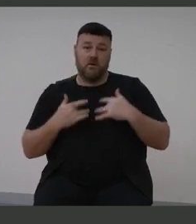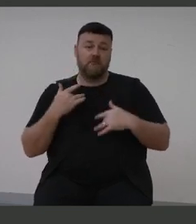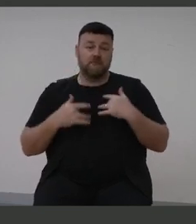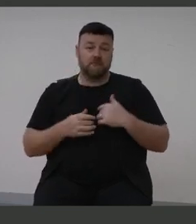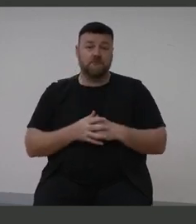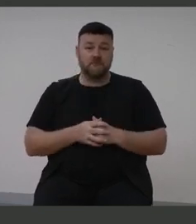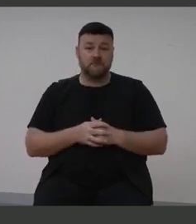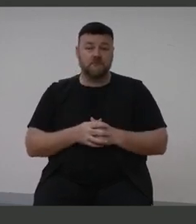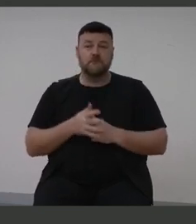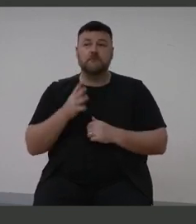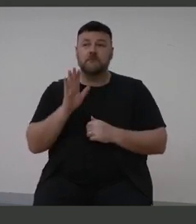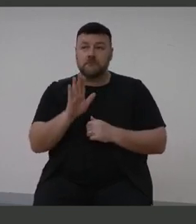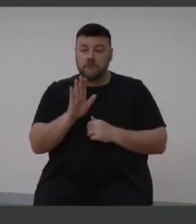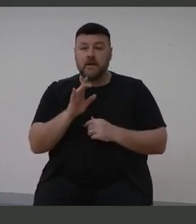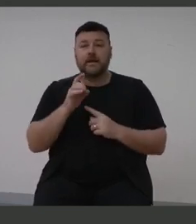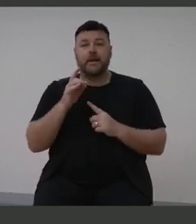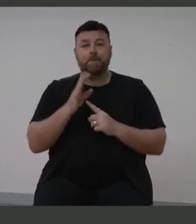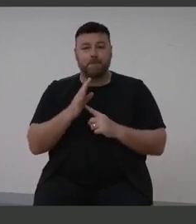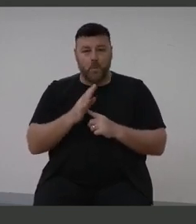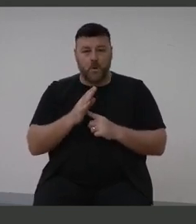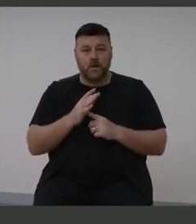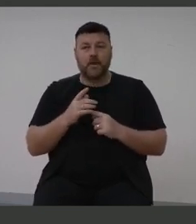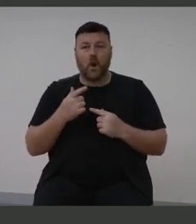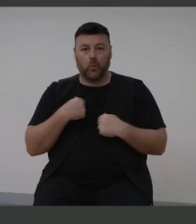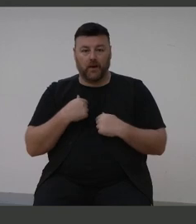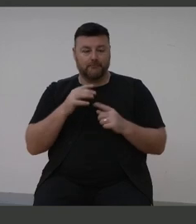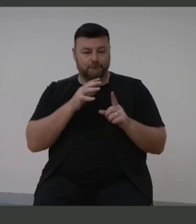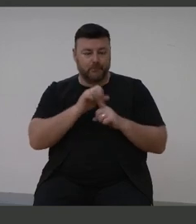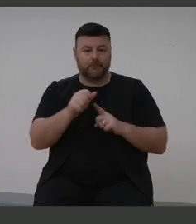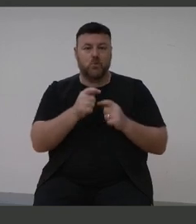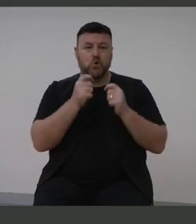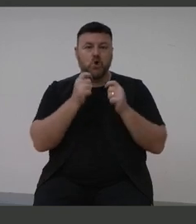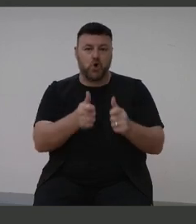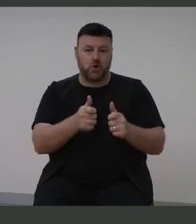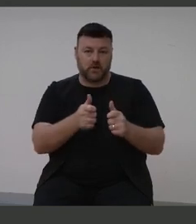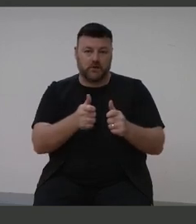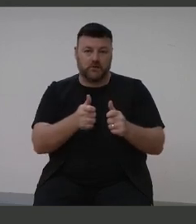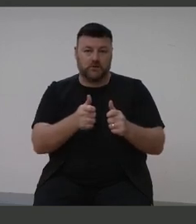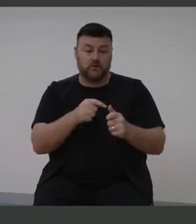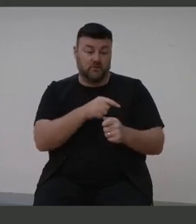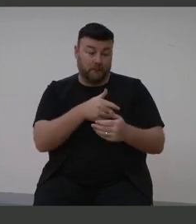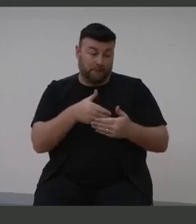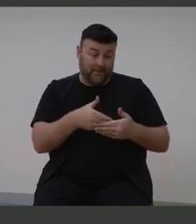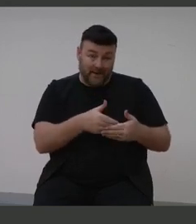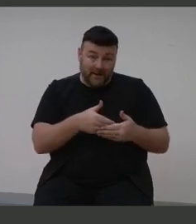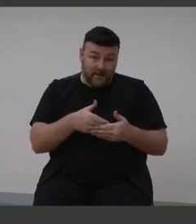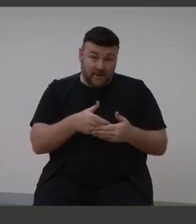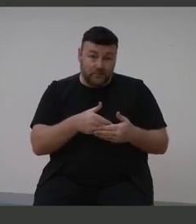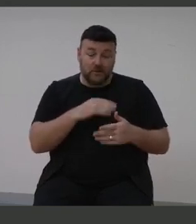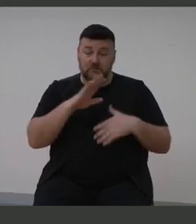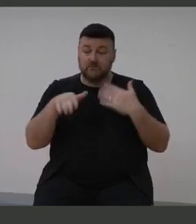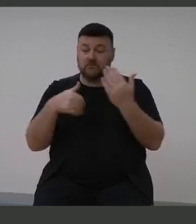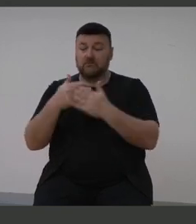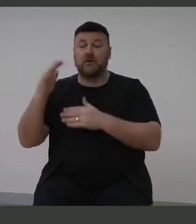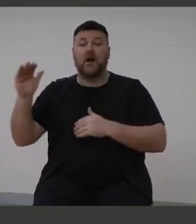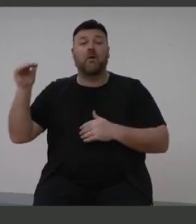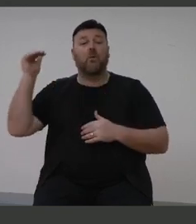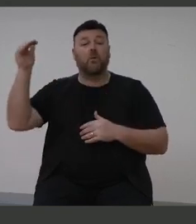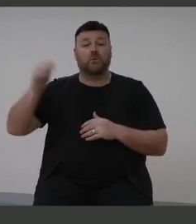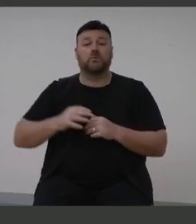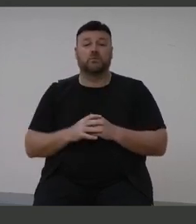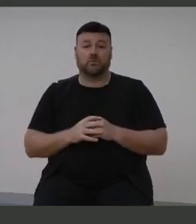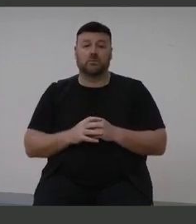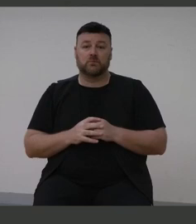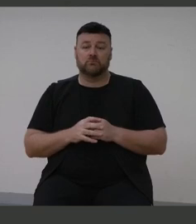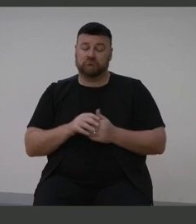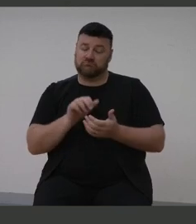So it's very important that we get in early and address these problems from babies but right through to adults. Timely